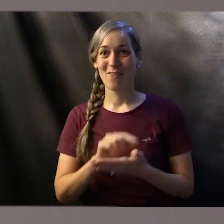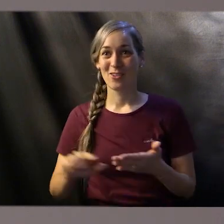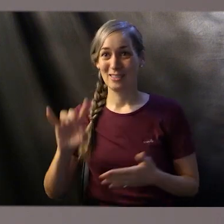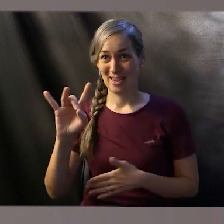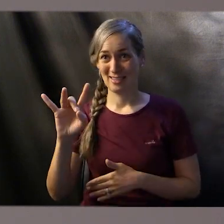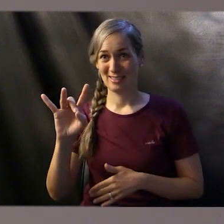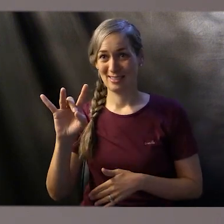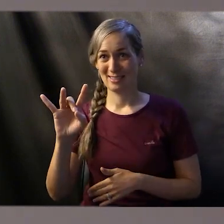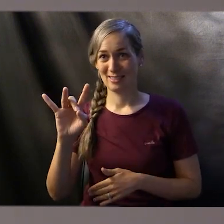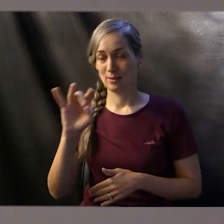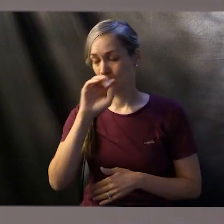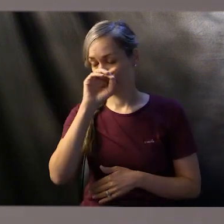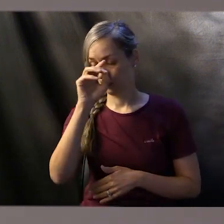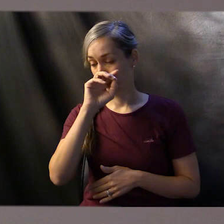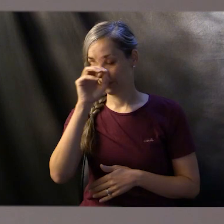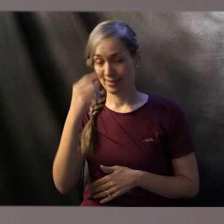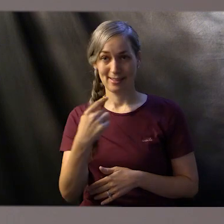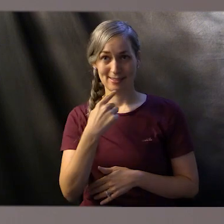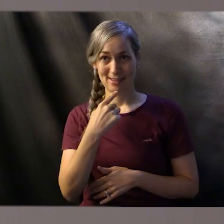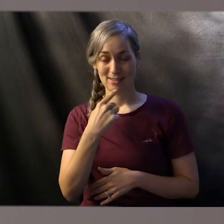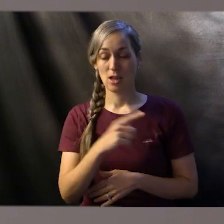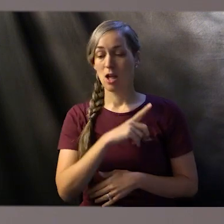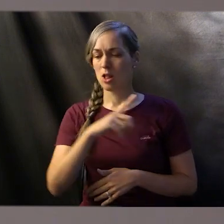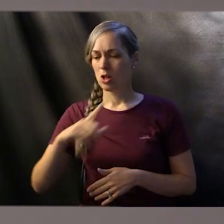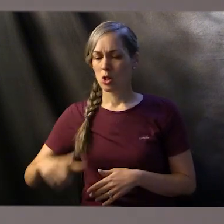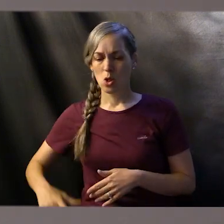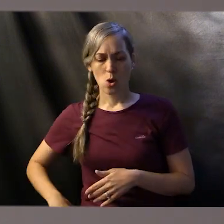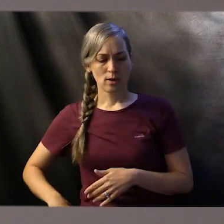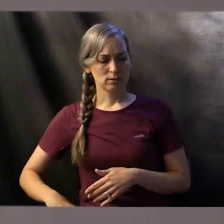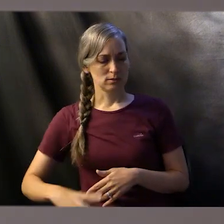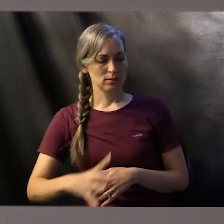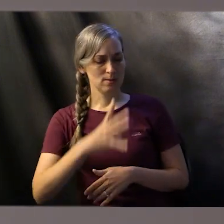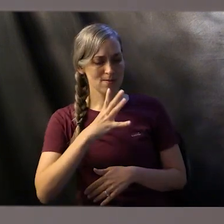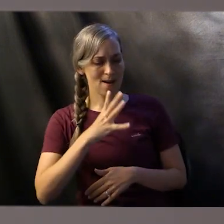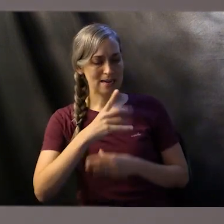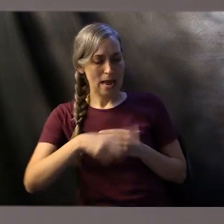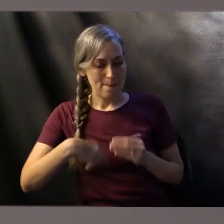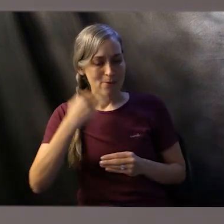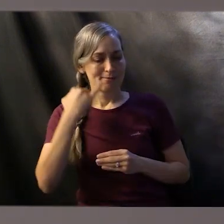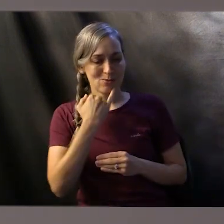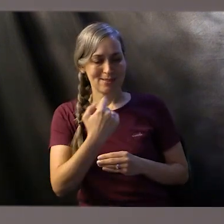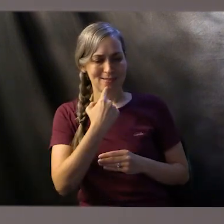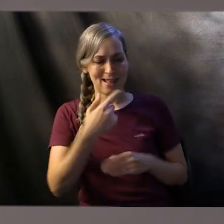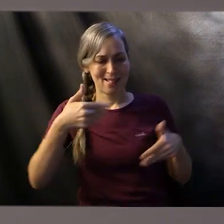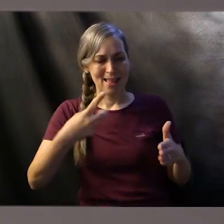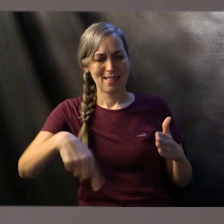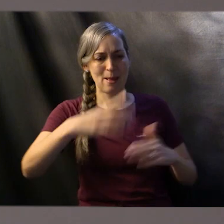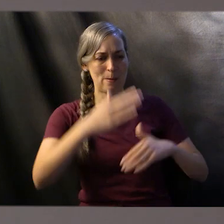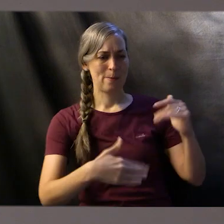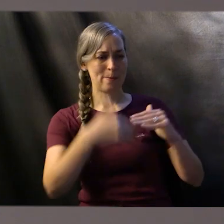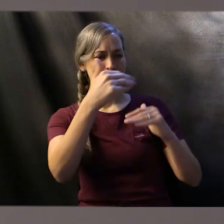verse 8 it says that the Lord spoke about Israel and said, let them construct a sanctuary